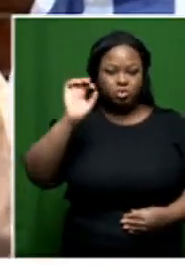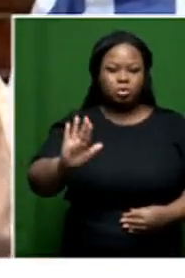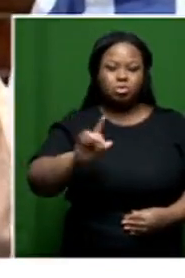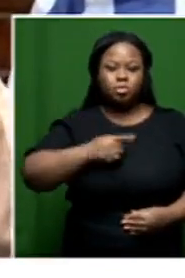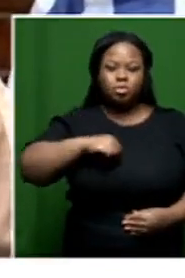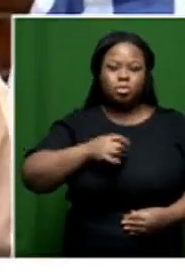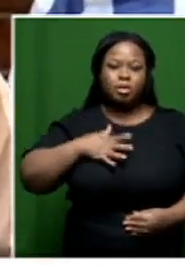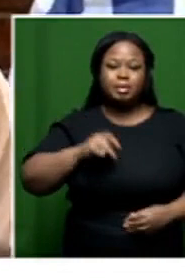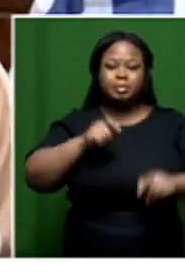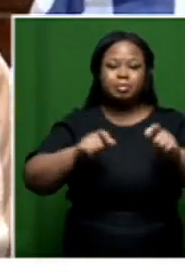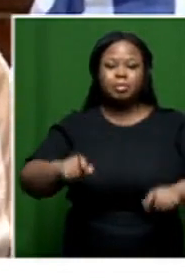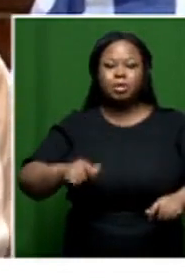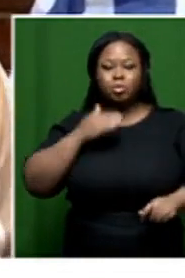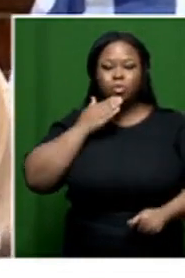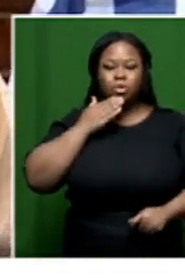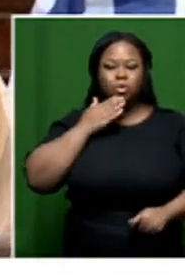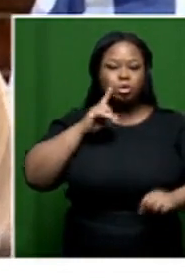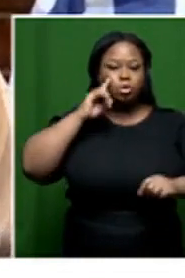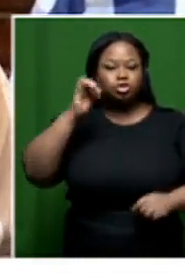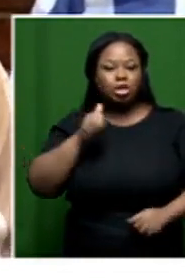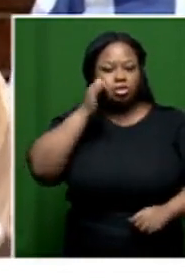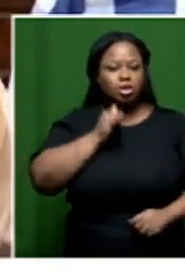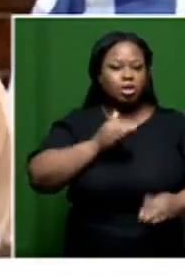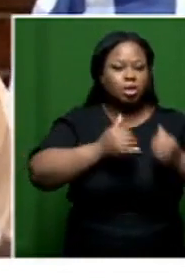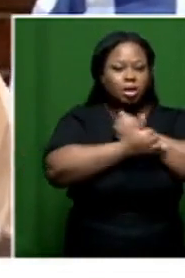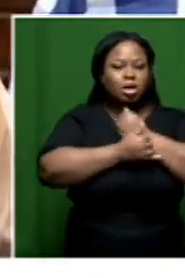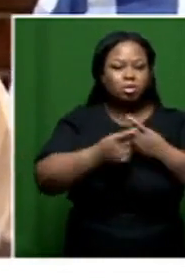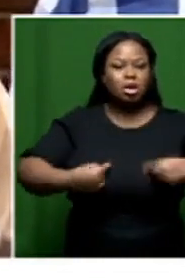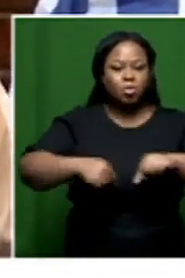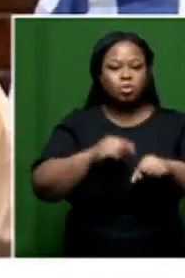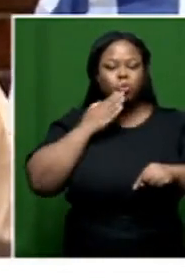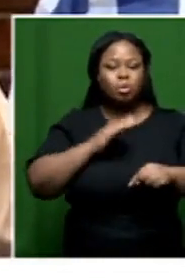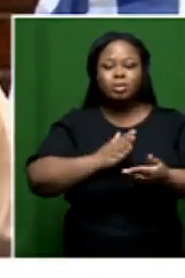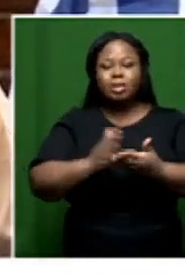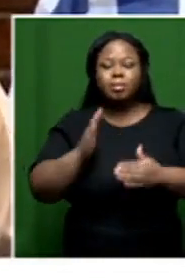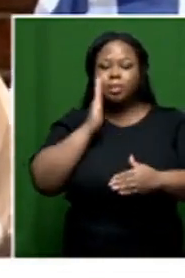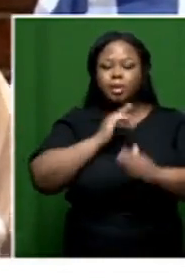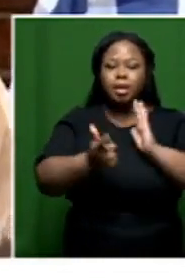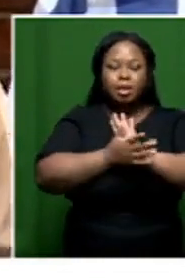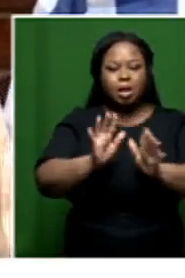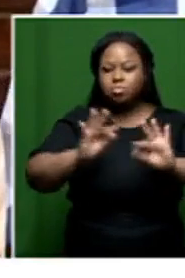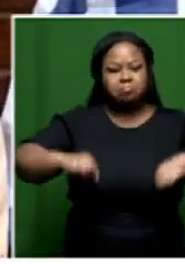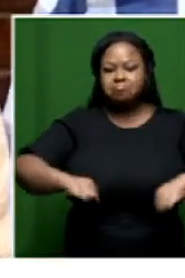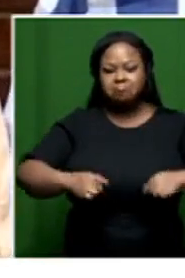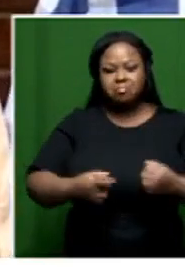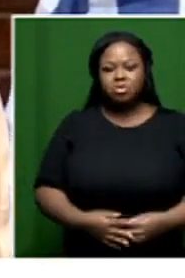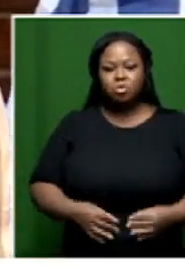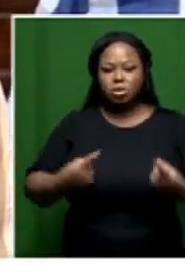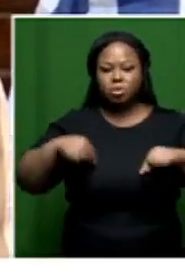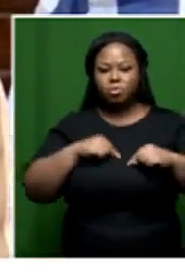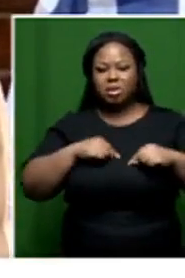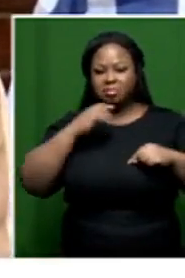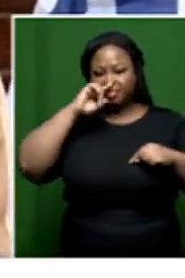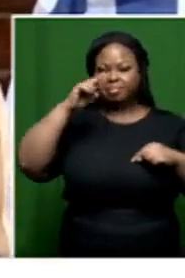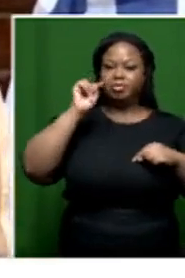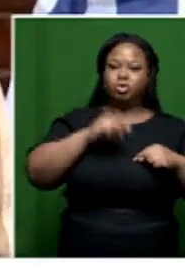people are present in our country and we know who's by our side in our communities, they are not welcome in our communities. That's not us being arrogant